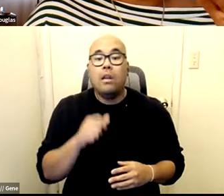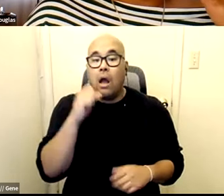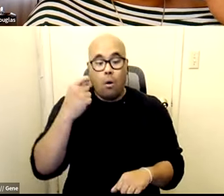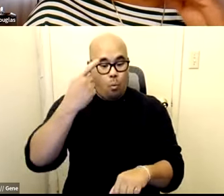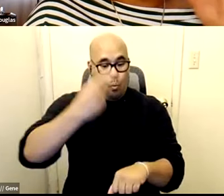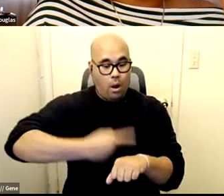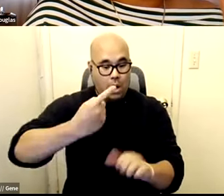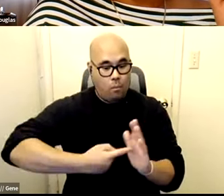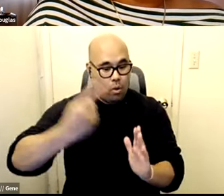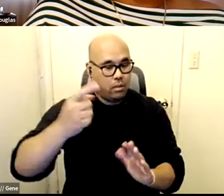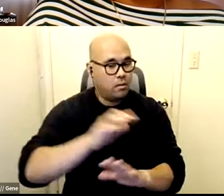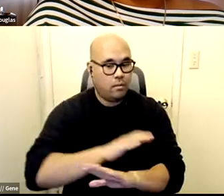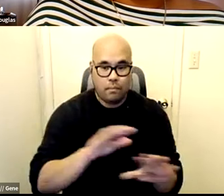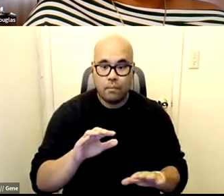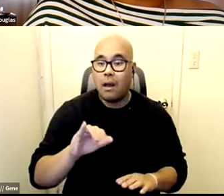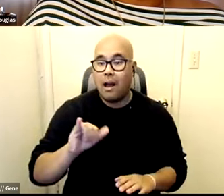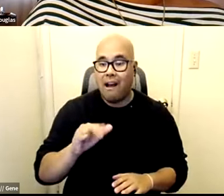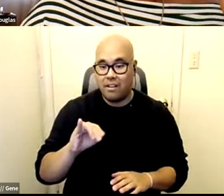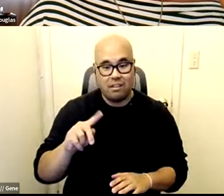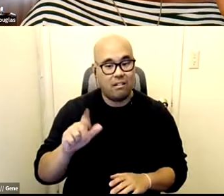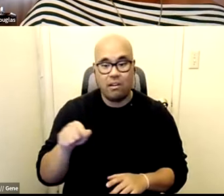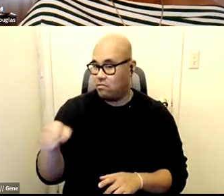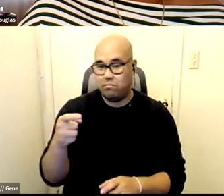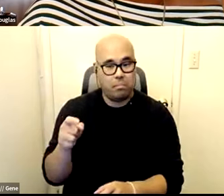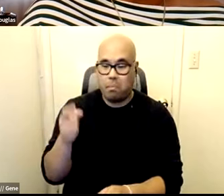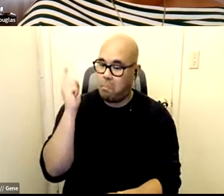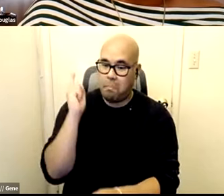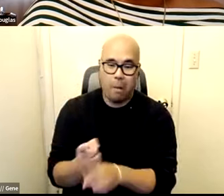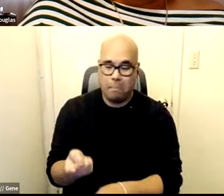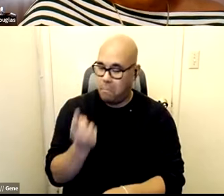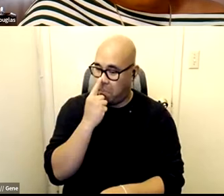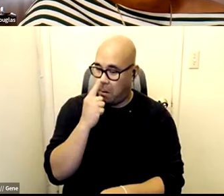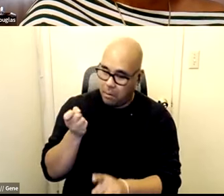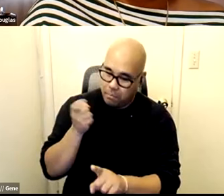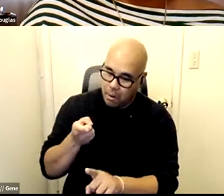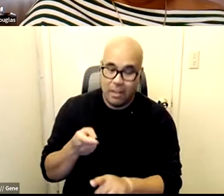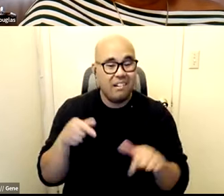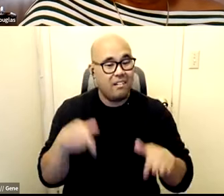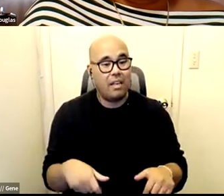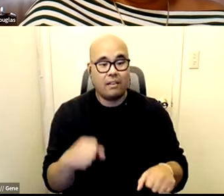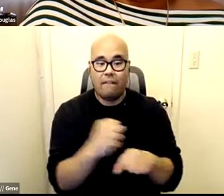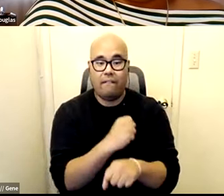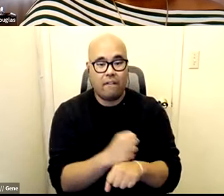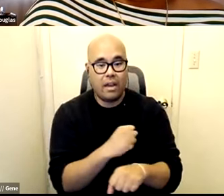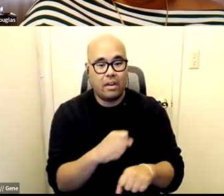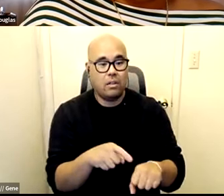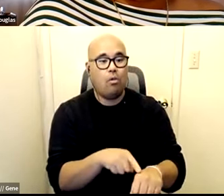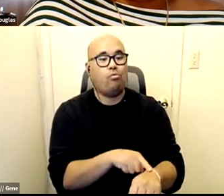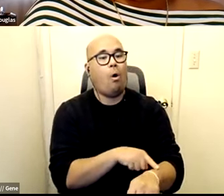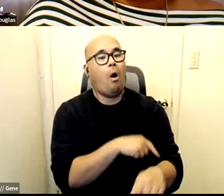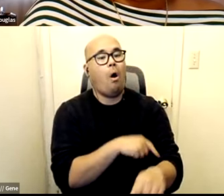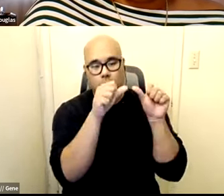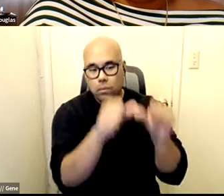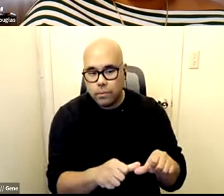has hit it right on the head like this is a long haul fighting that that we